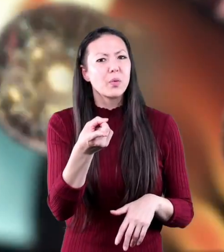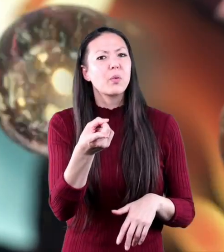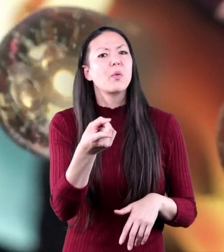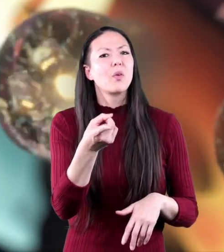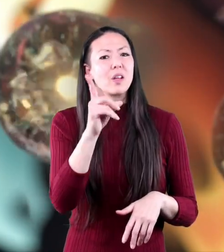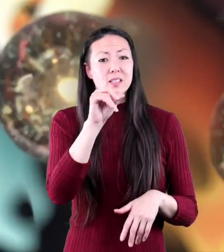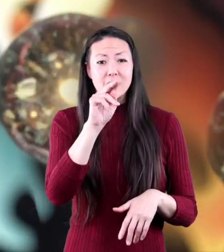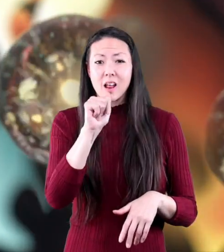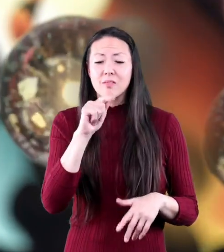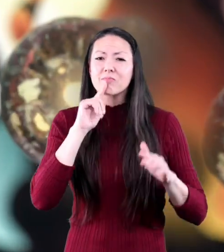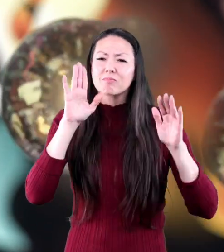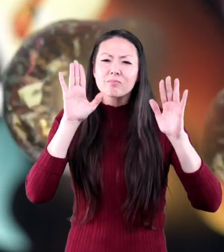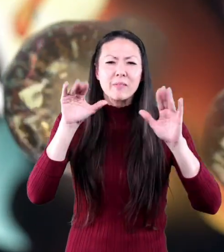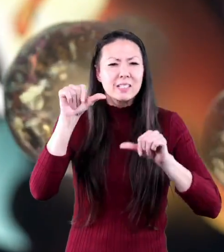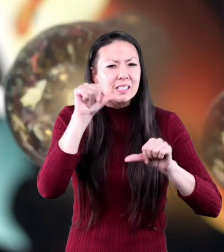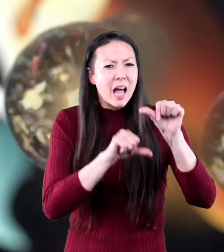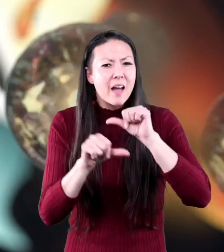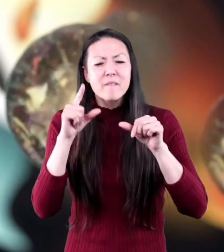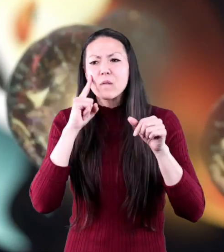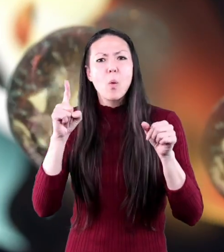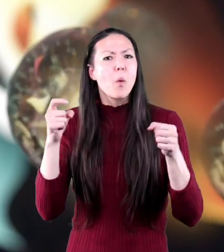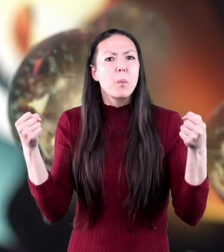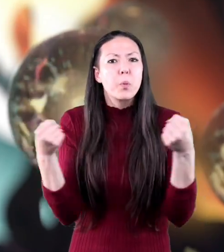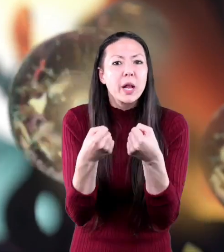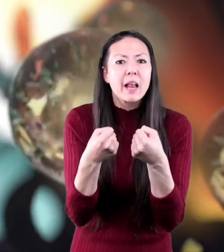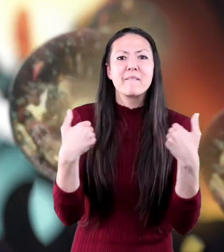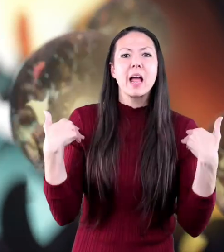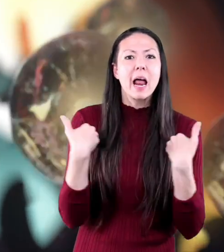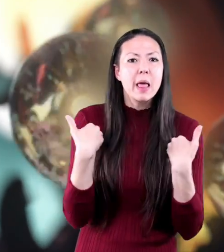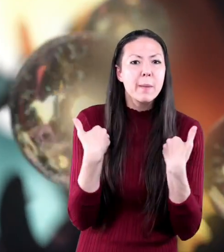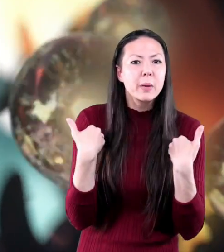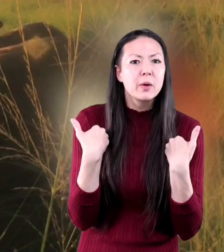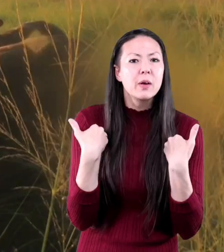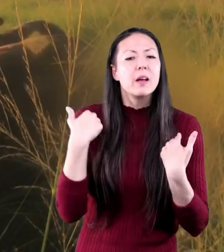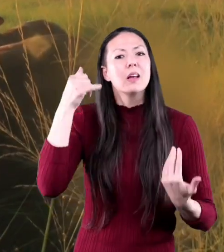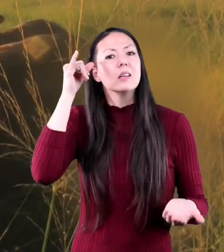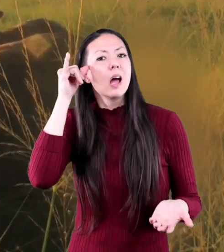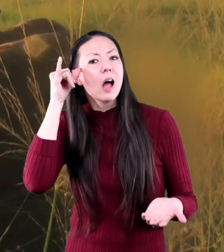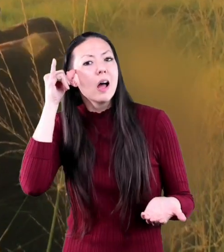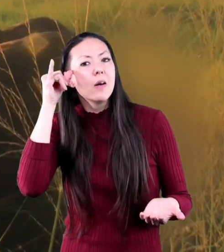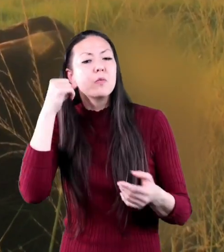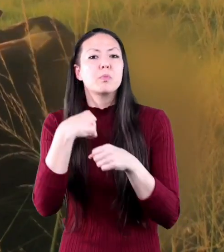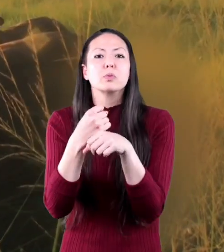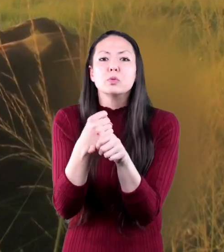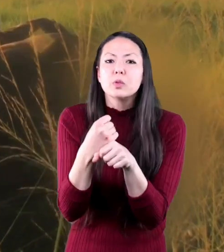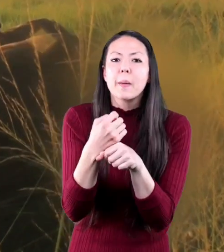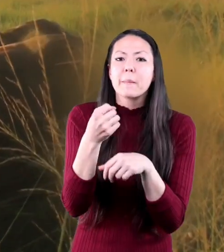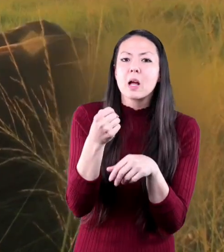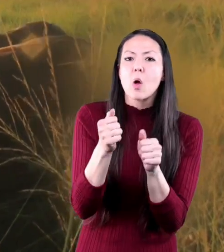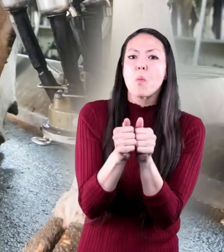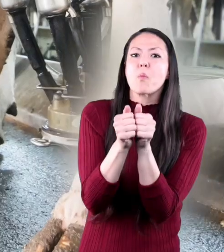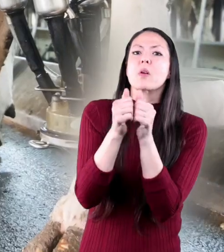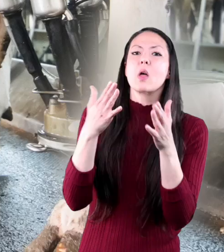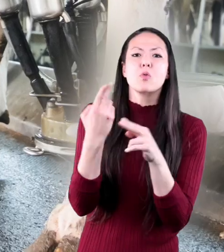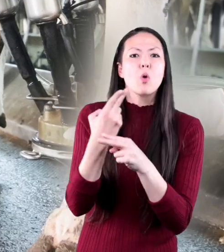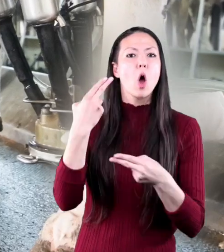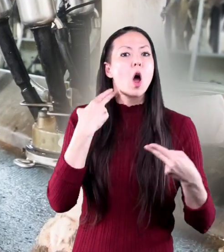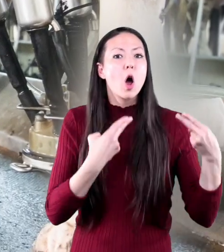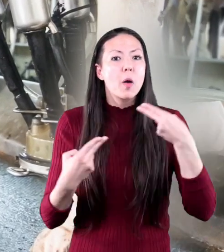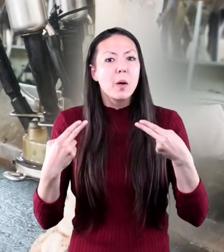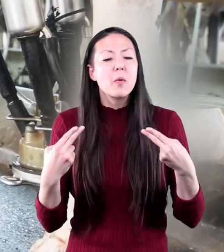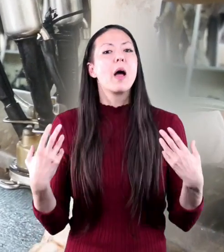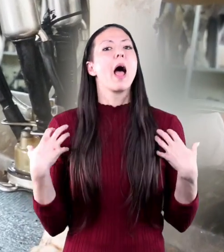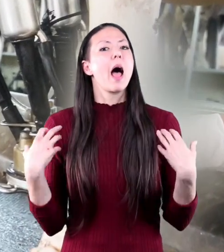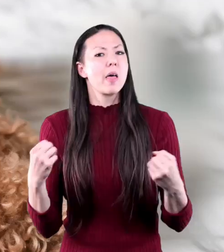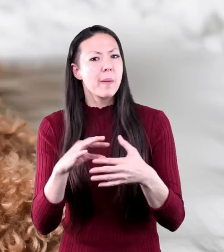Consider using DNA and genetic science in breeding animals. Cows bred to produce more milk without using hormones.